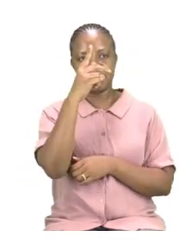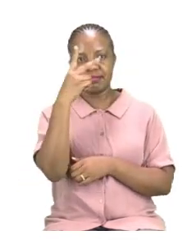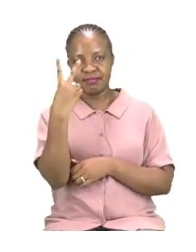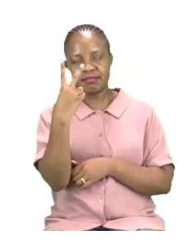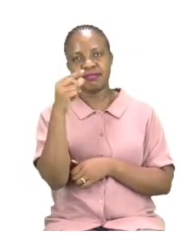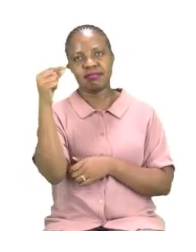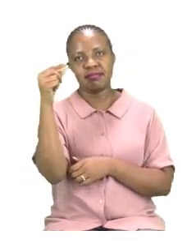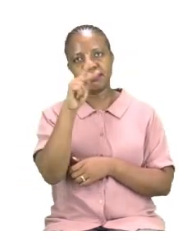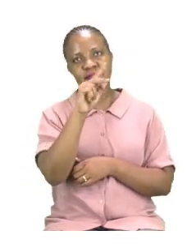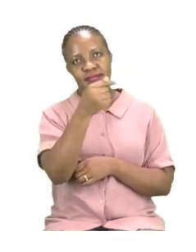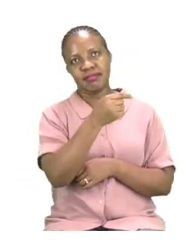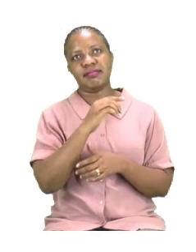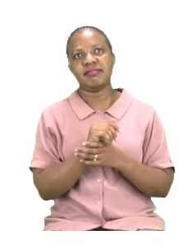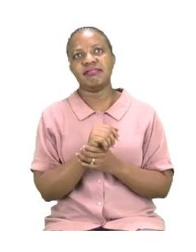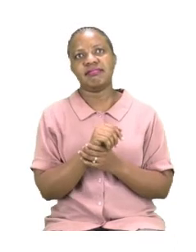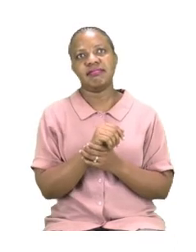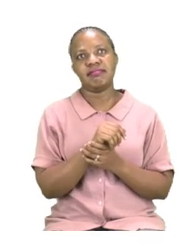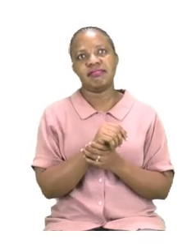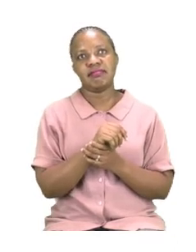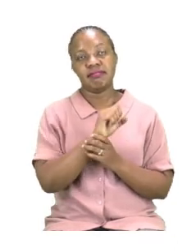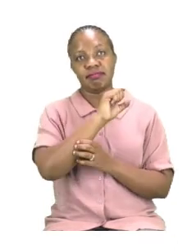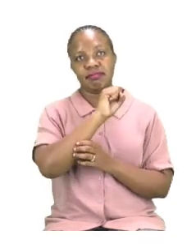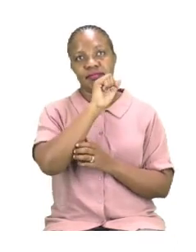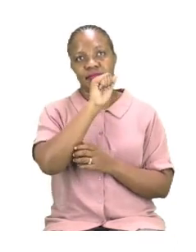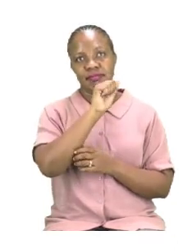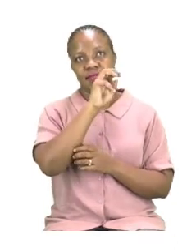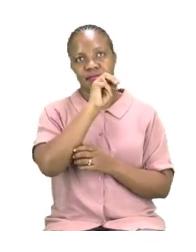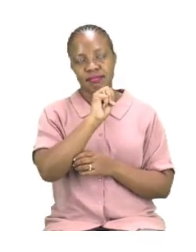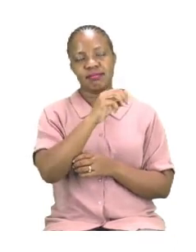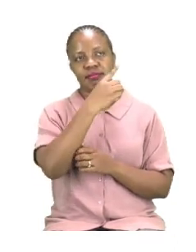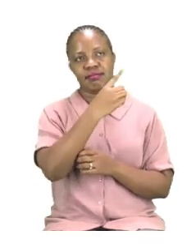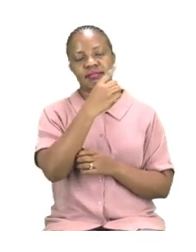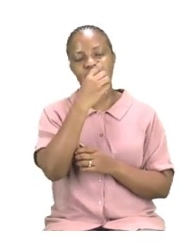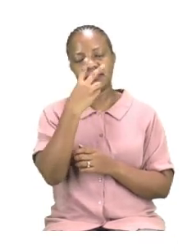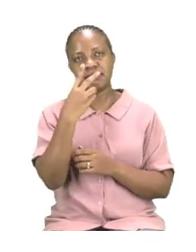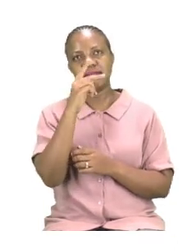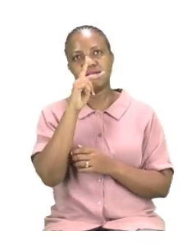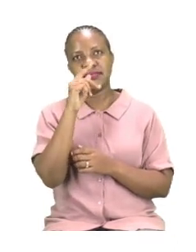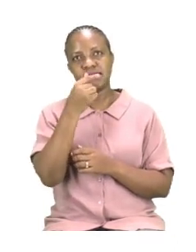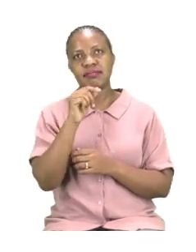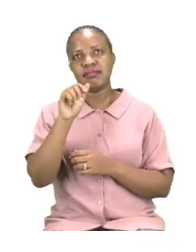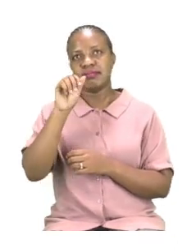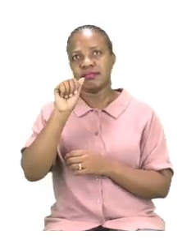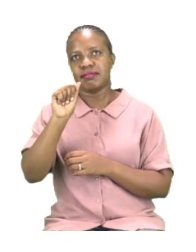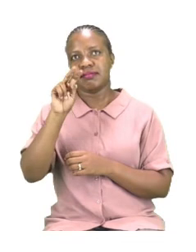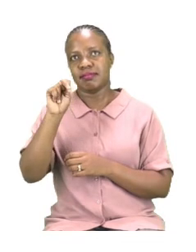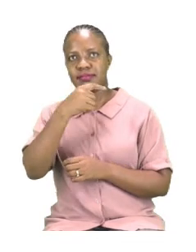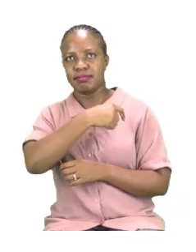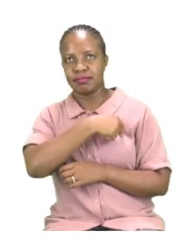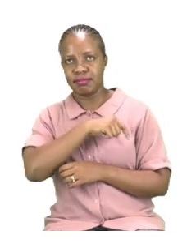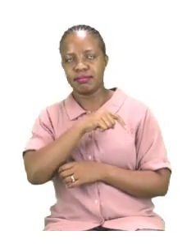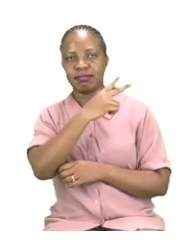kgs. An is 20 kgs. And Jimmy